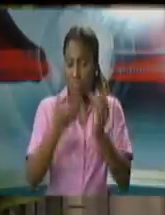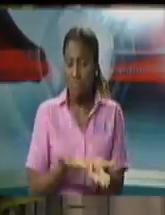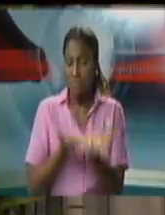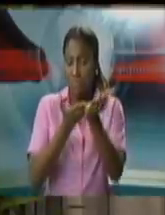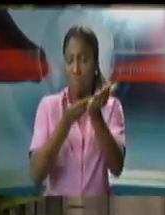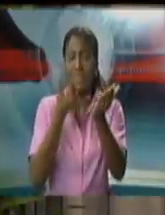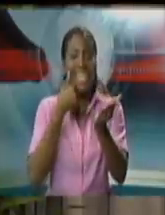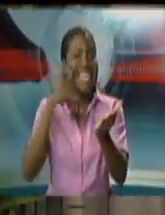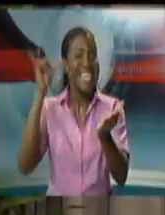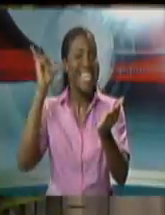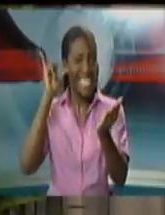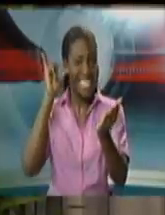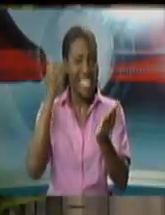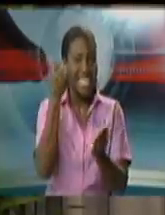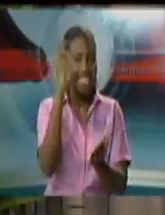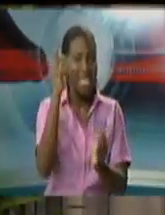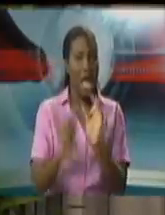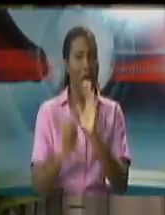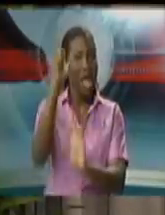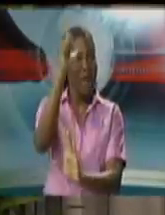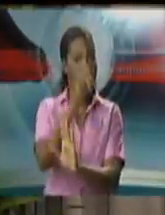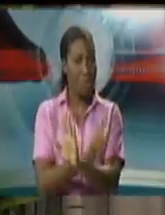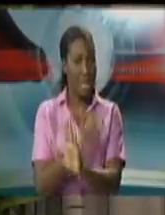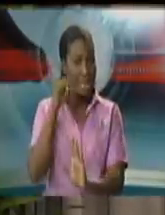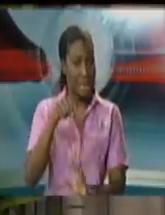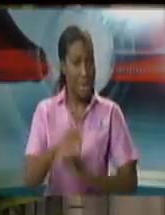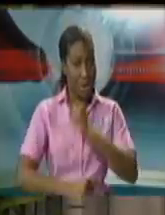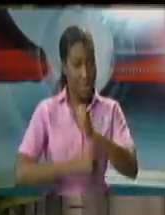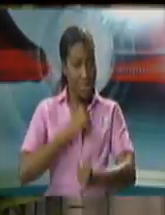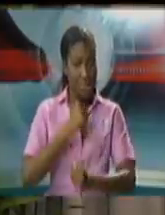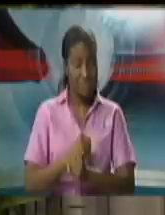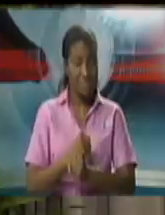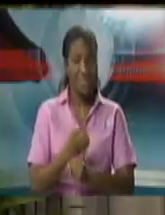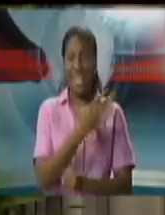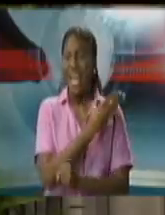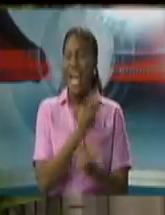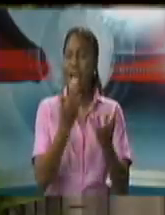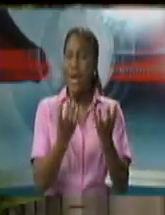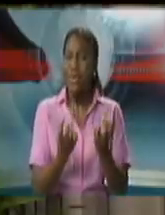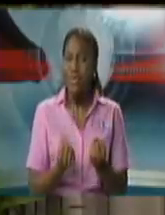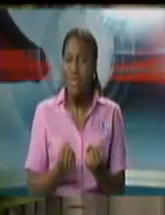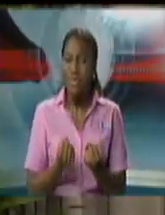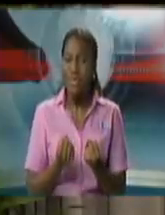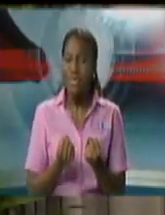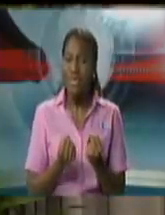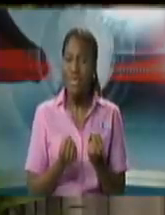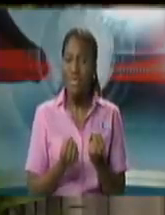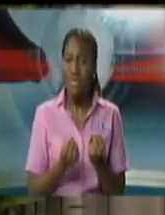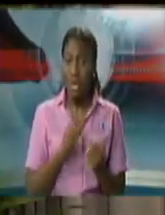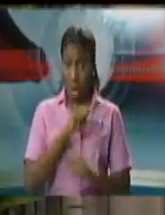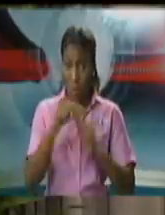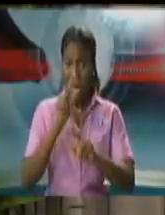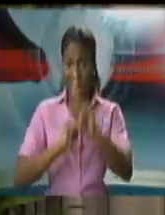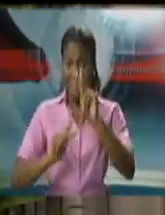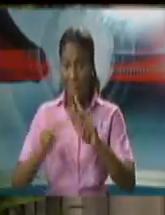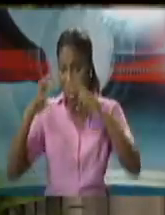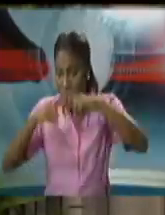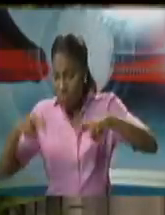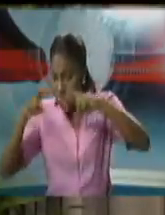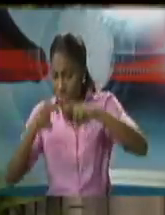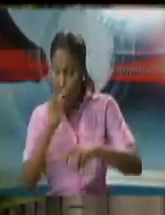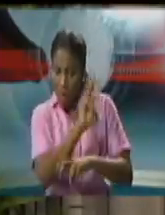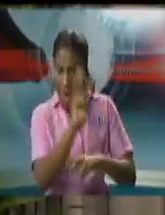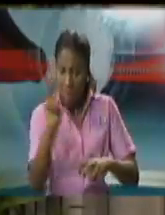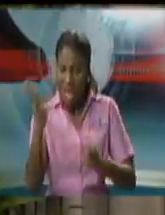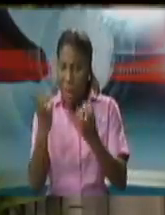16th of April 2020. And in it, I wish to point out, for those of you who will retrieve copies of it, as I'm sure it's been dispatched to the